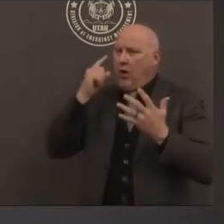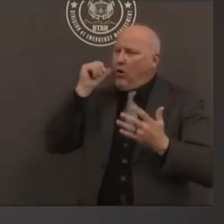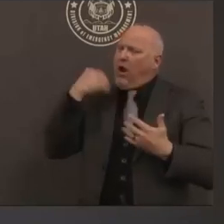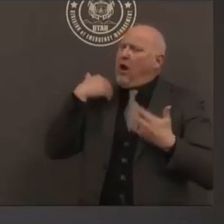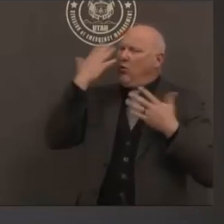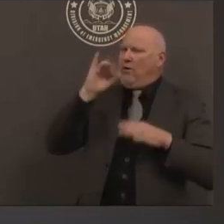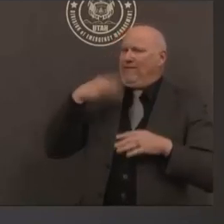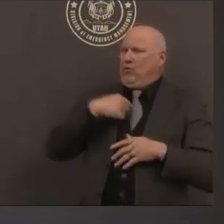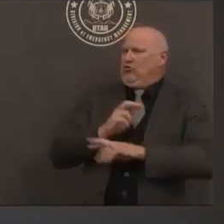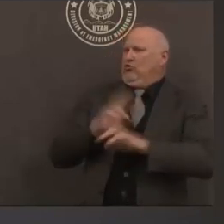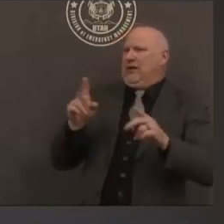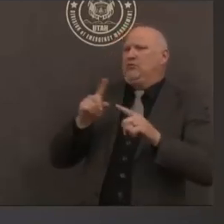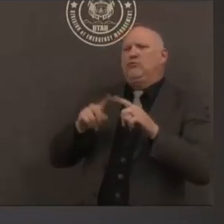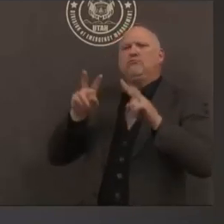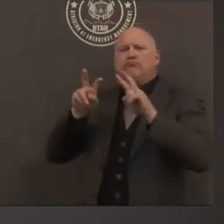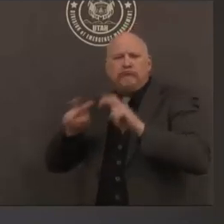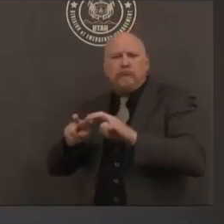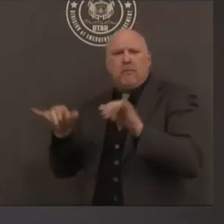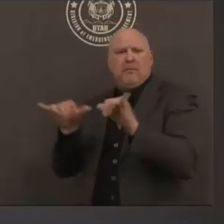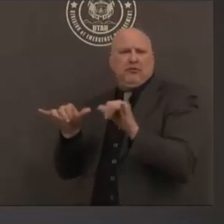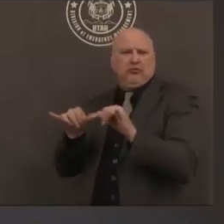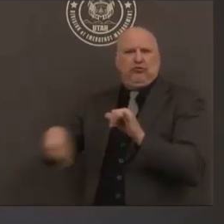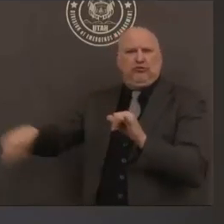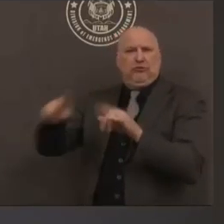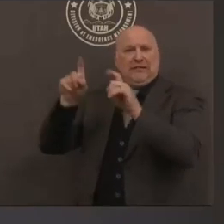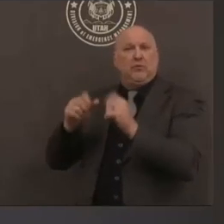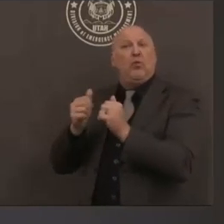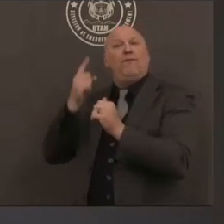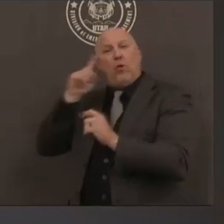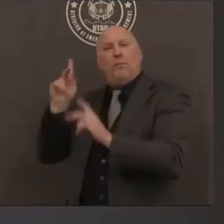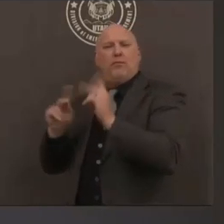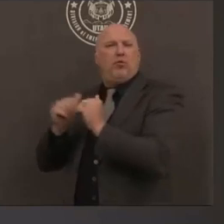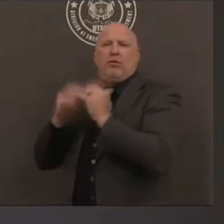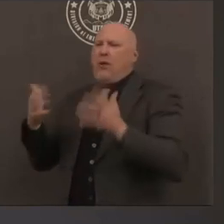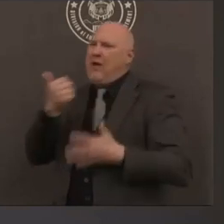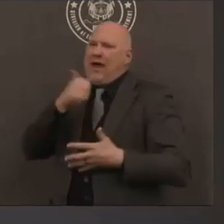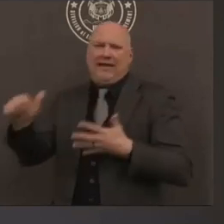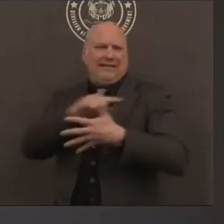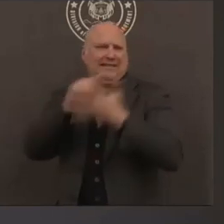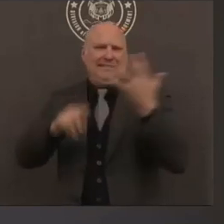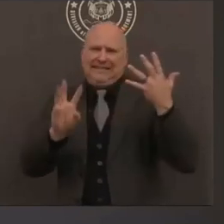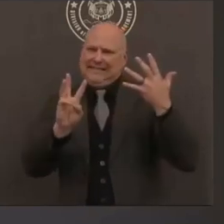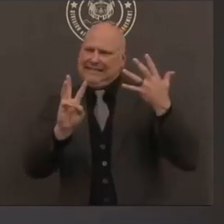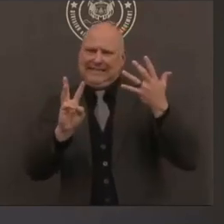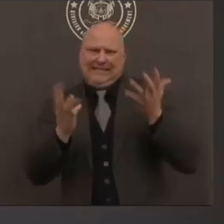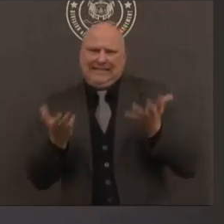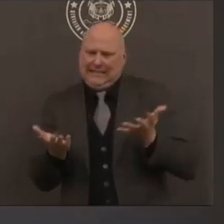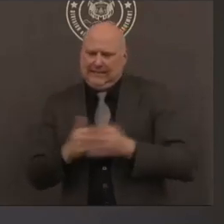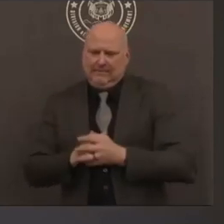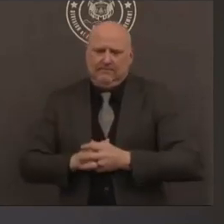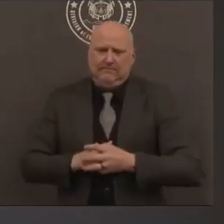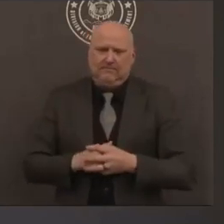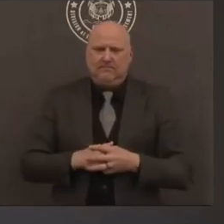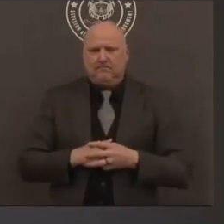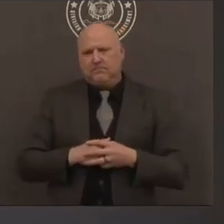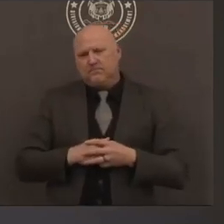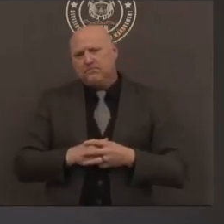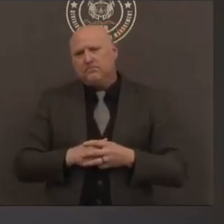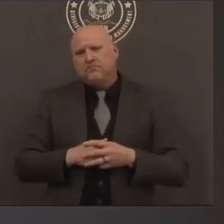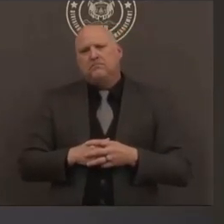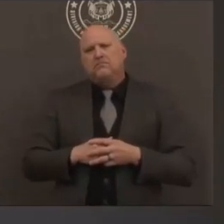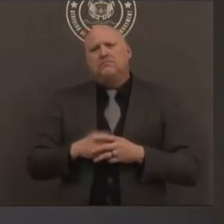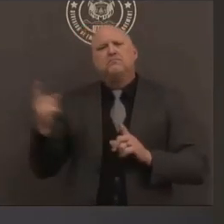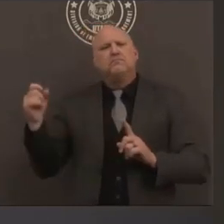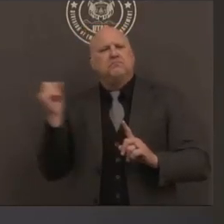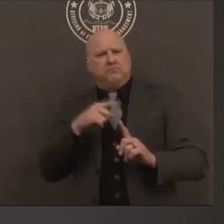out a little bit earlier today to the governor's office they had mentioned that there were some errors that are being worked through do we know what those errors